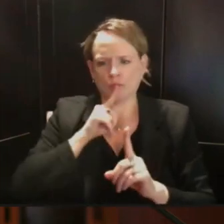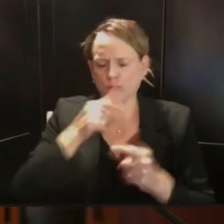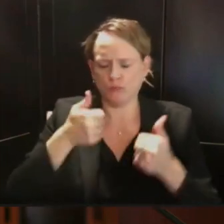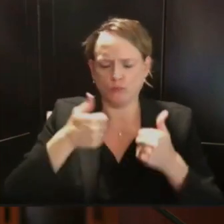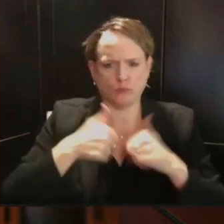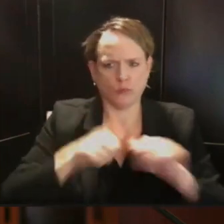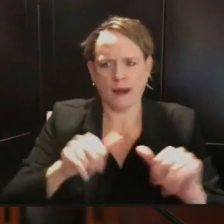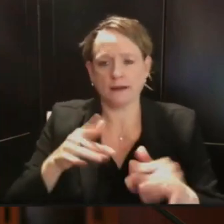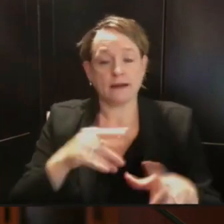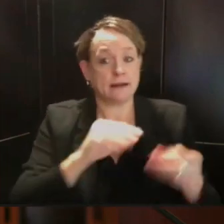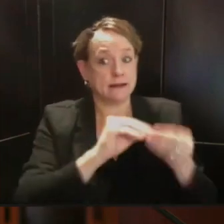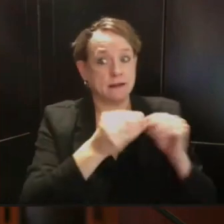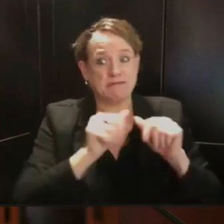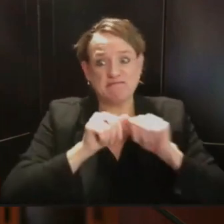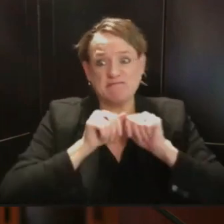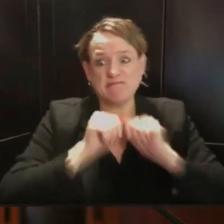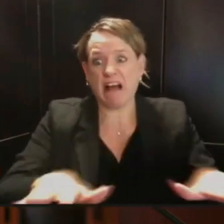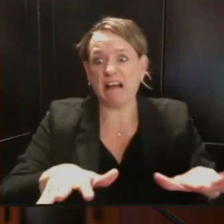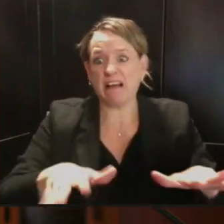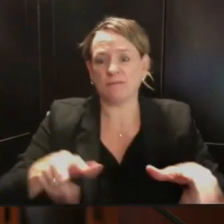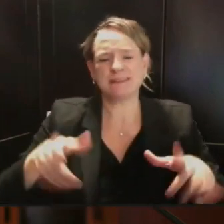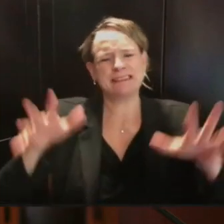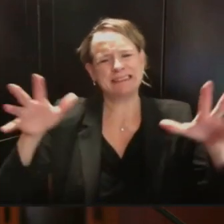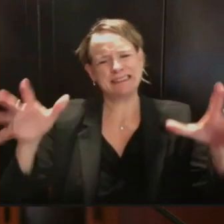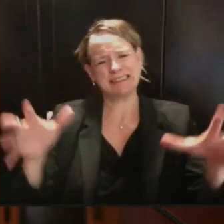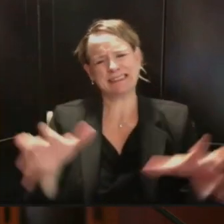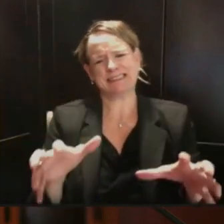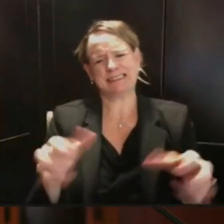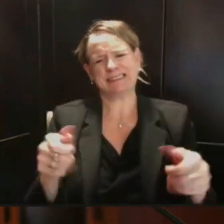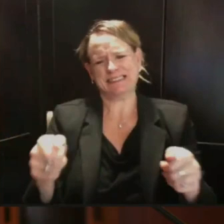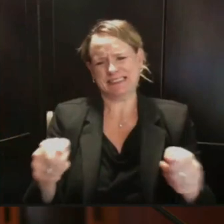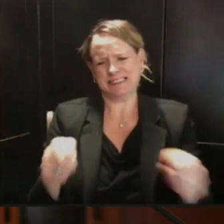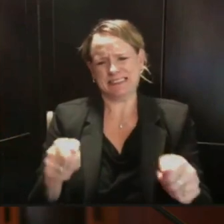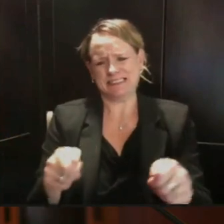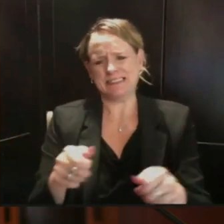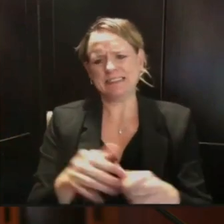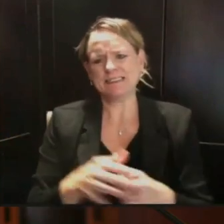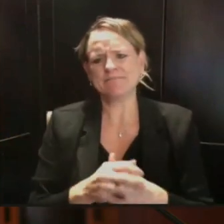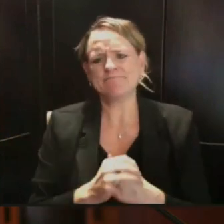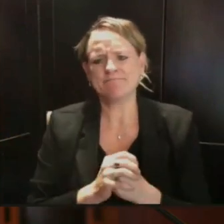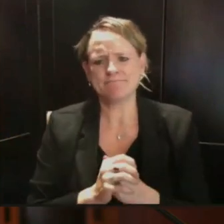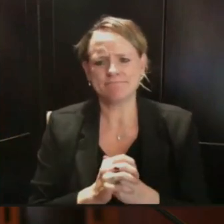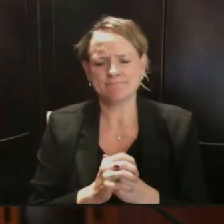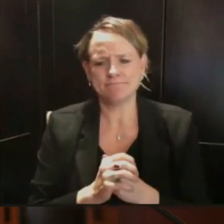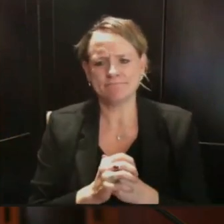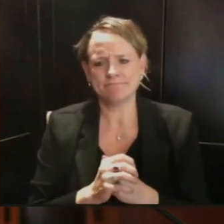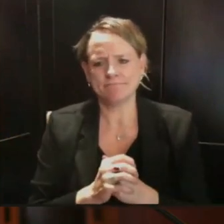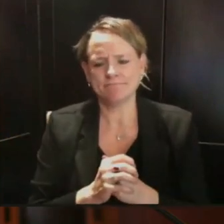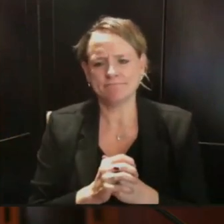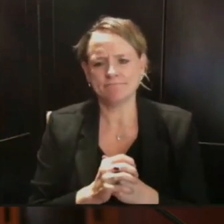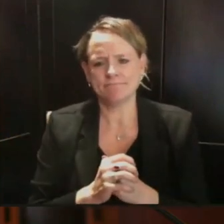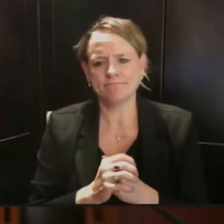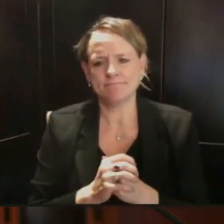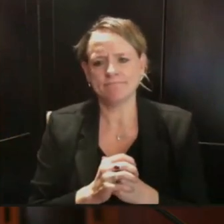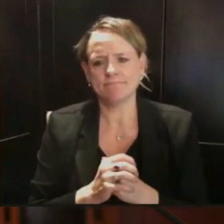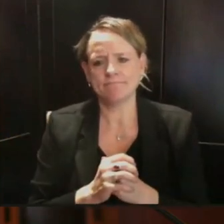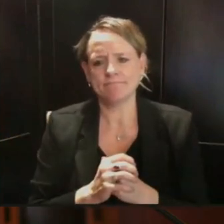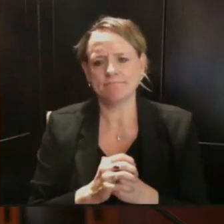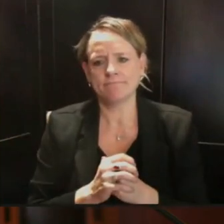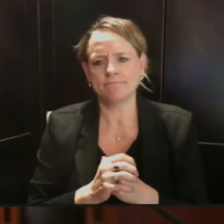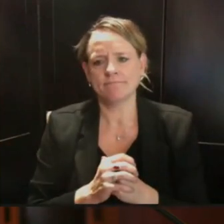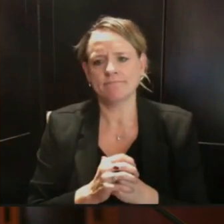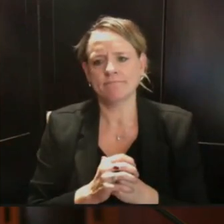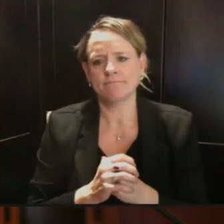really is important that folks answer the call when it comes from a contact tracer, provide